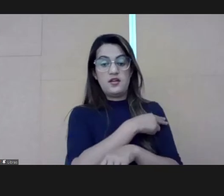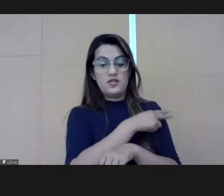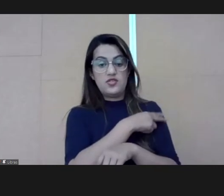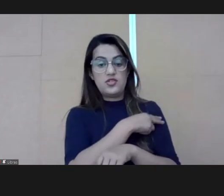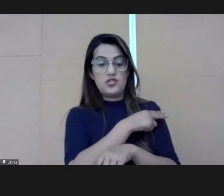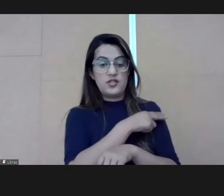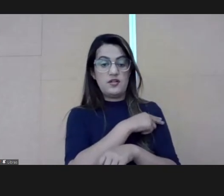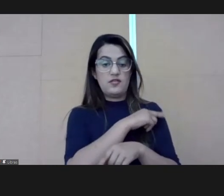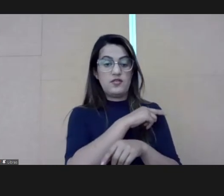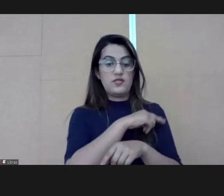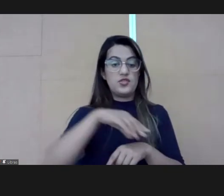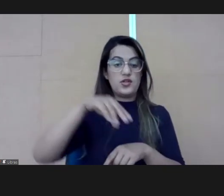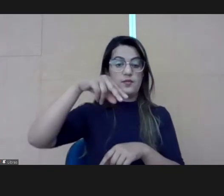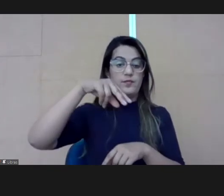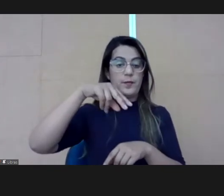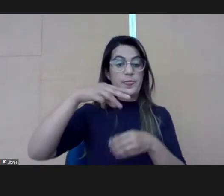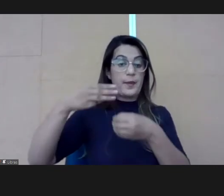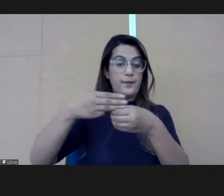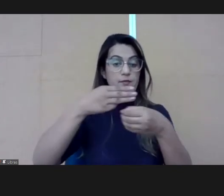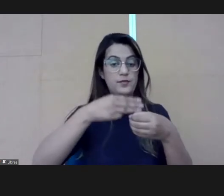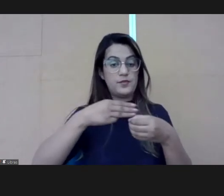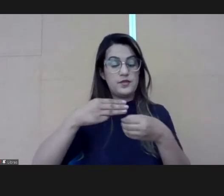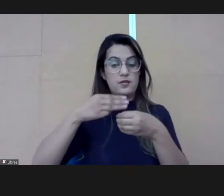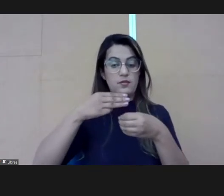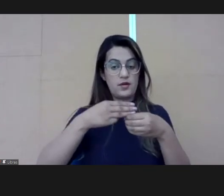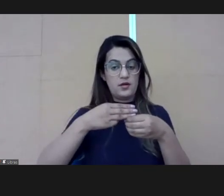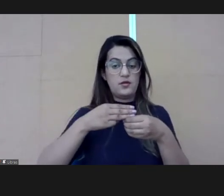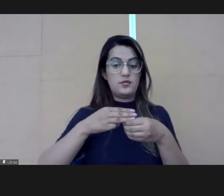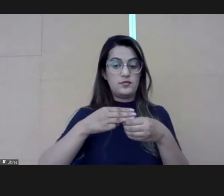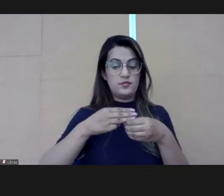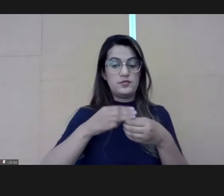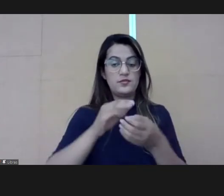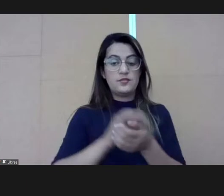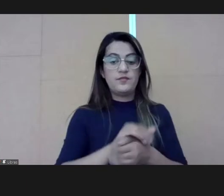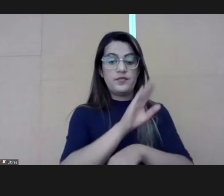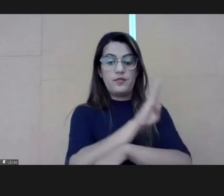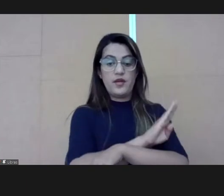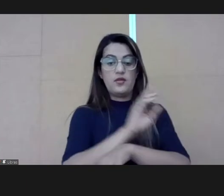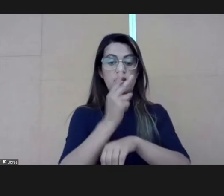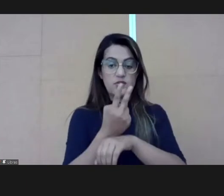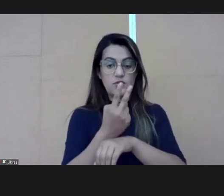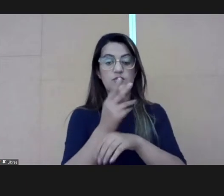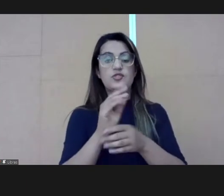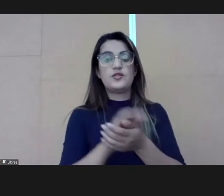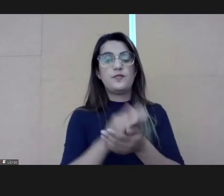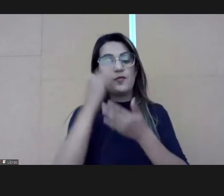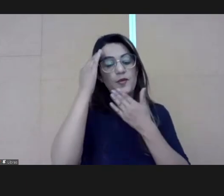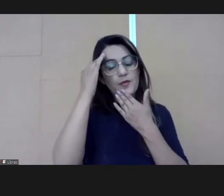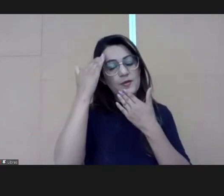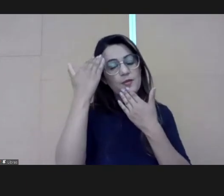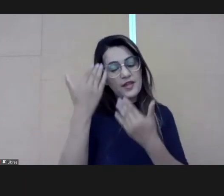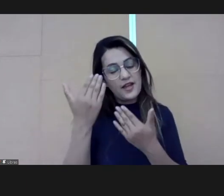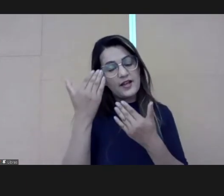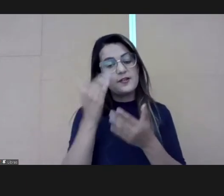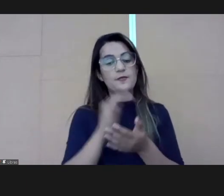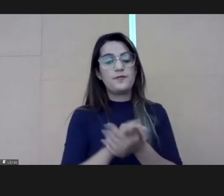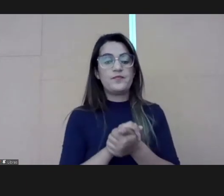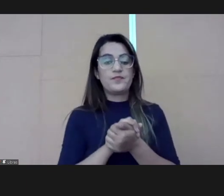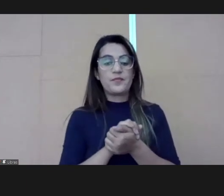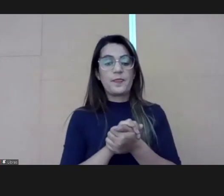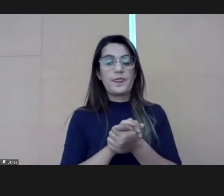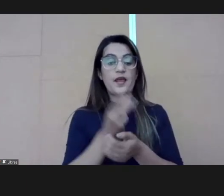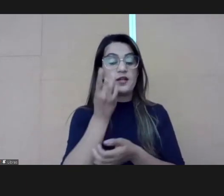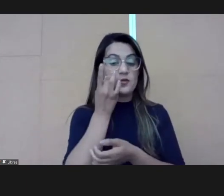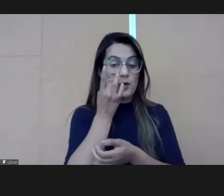chief of the planning of the city of Belo Horizonte. Thank you so much,